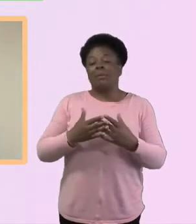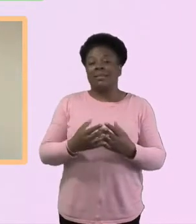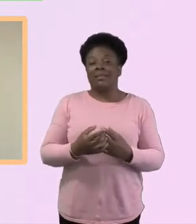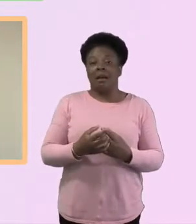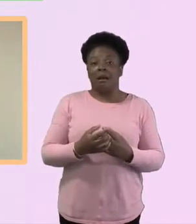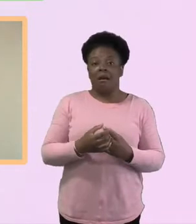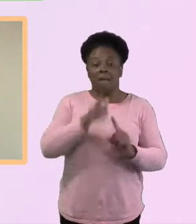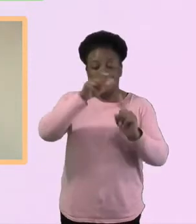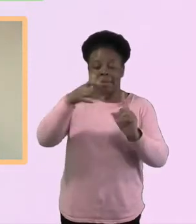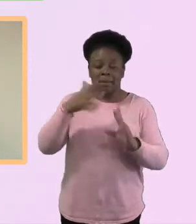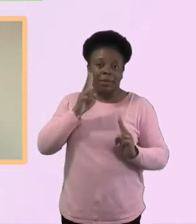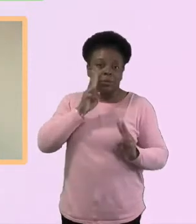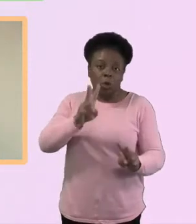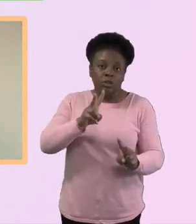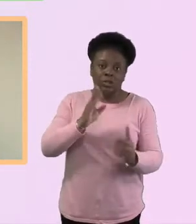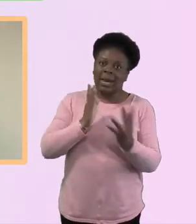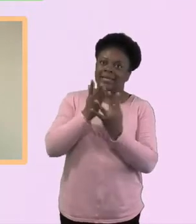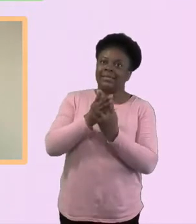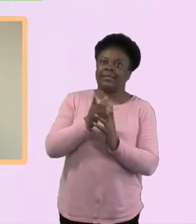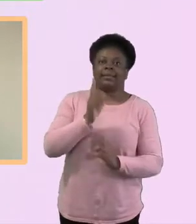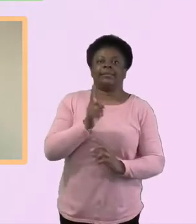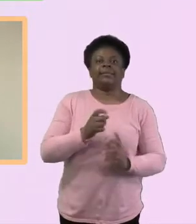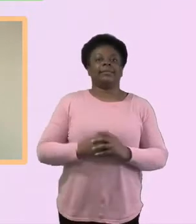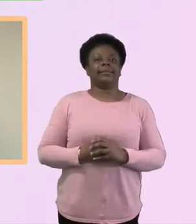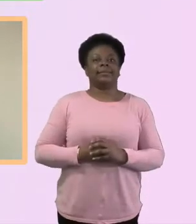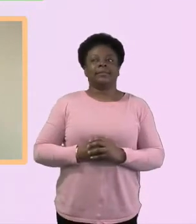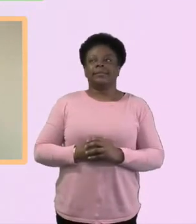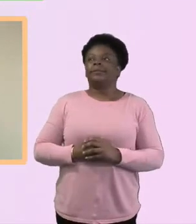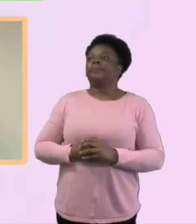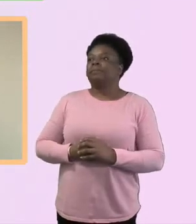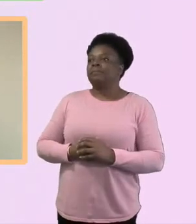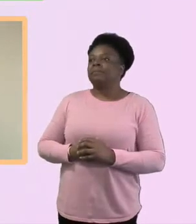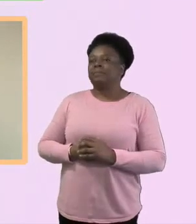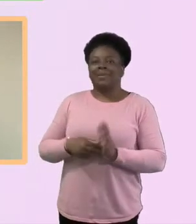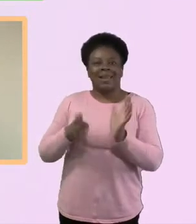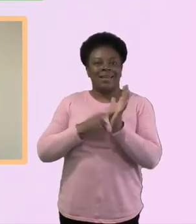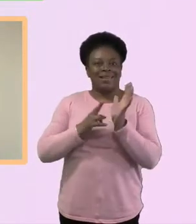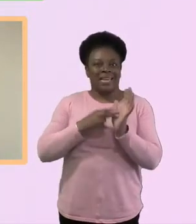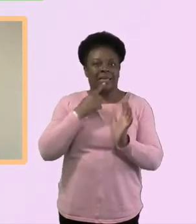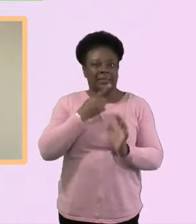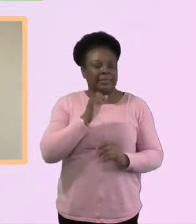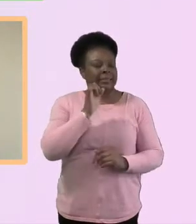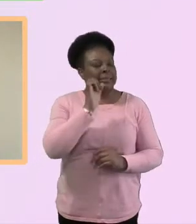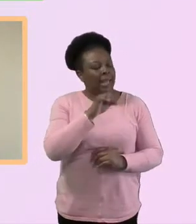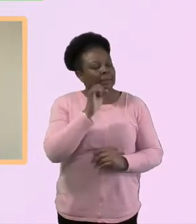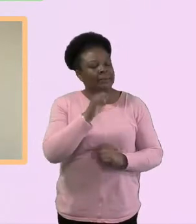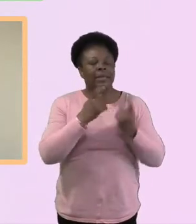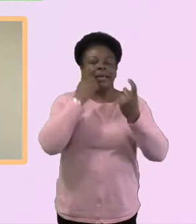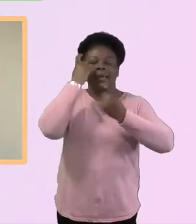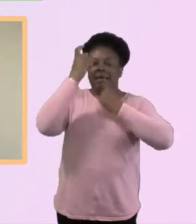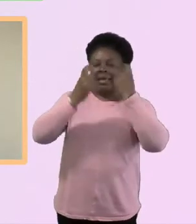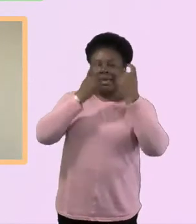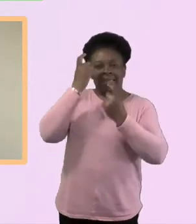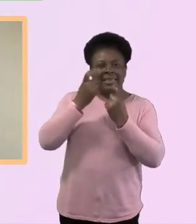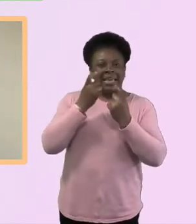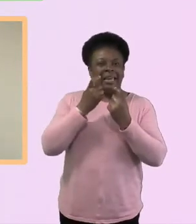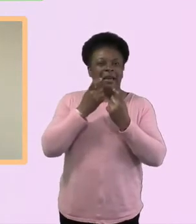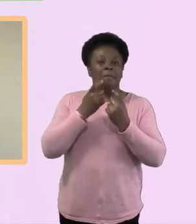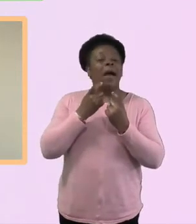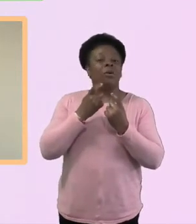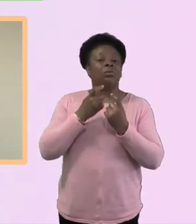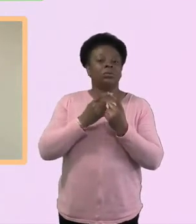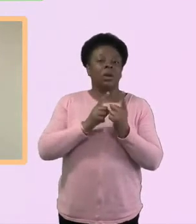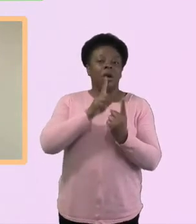so encouraging hearing Eric talking about how he had to start doing things differently and that one-to-one thing rather than in groups, but how